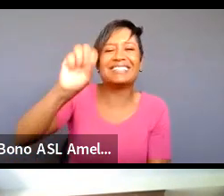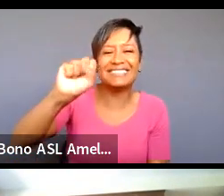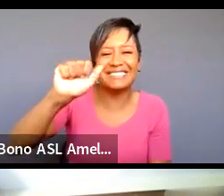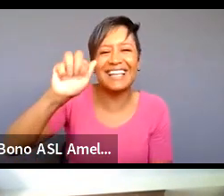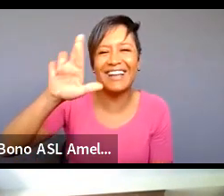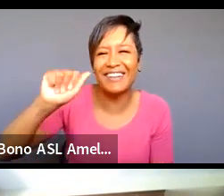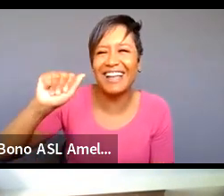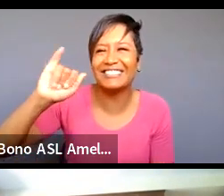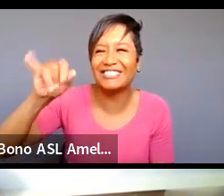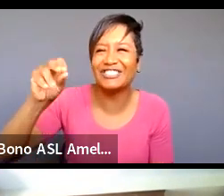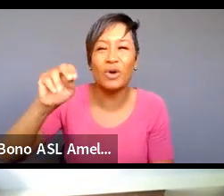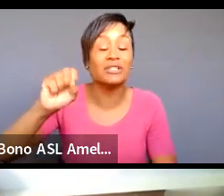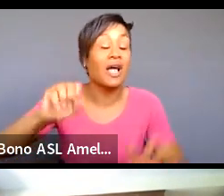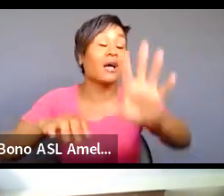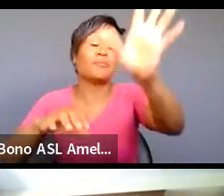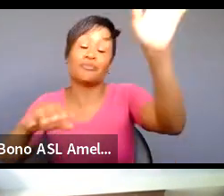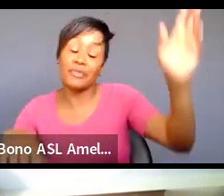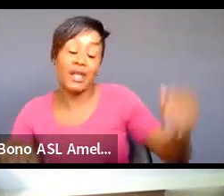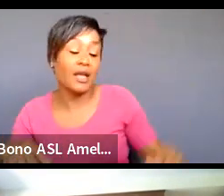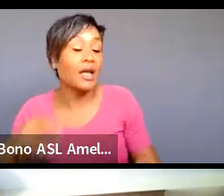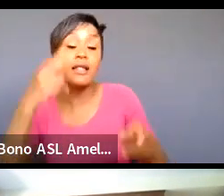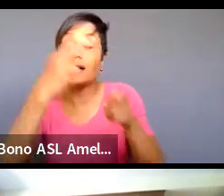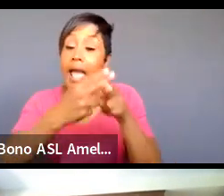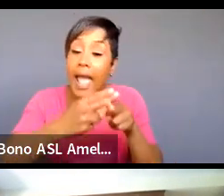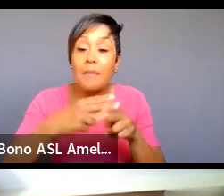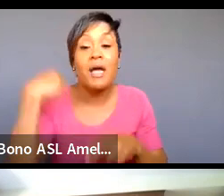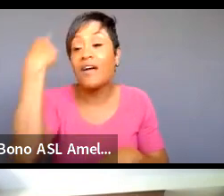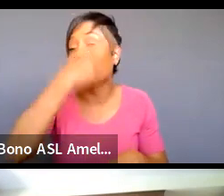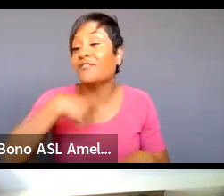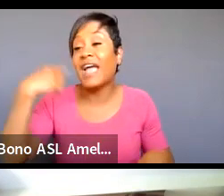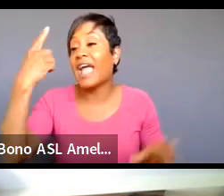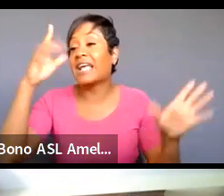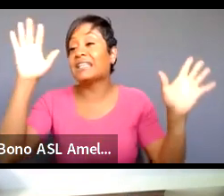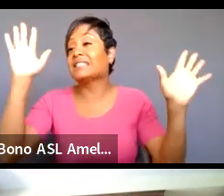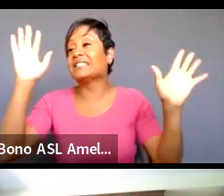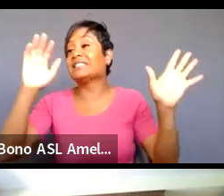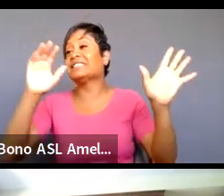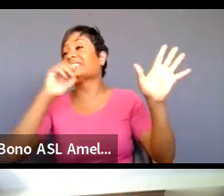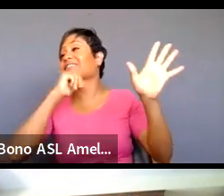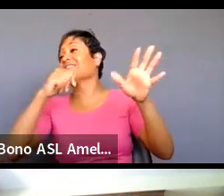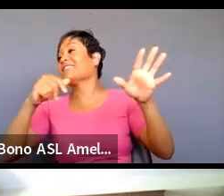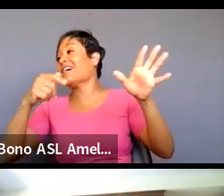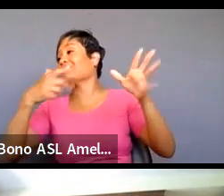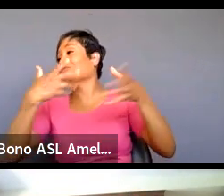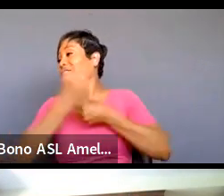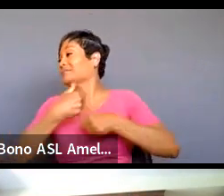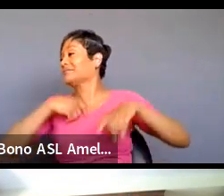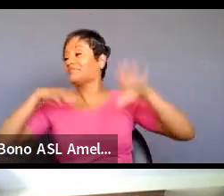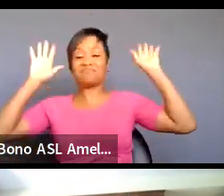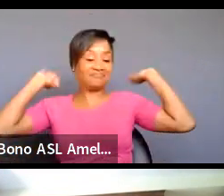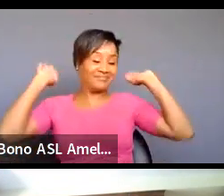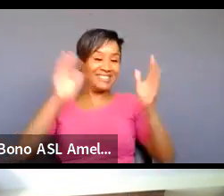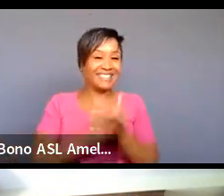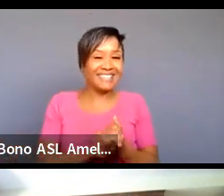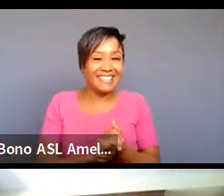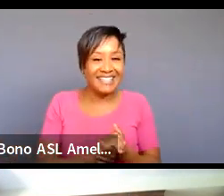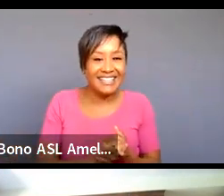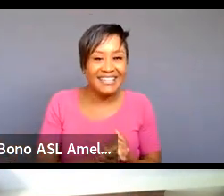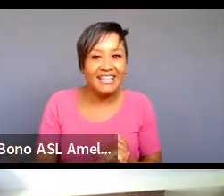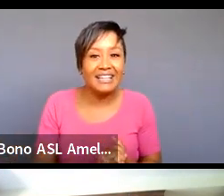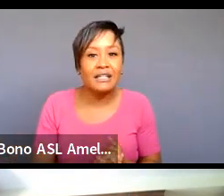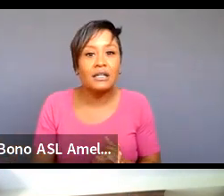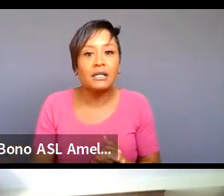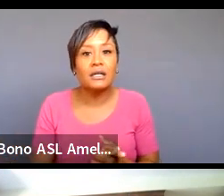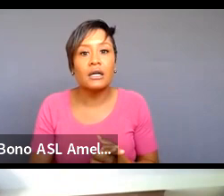listen names and faces i don't shake my own hand i'm just saying if any of you are are in